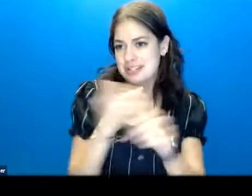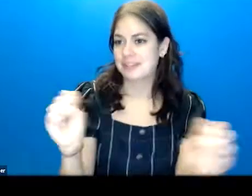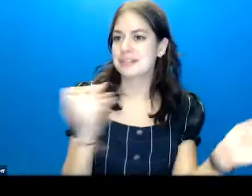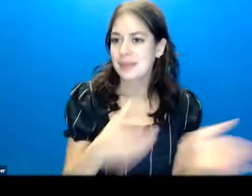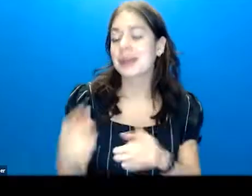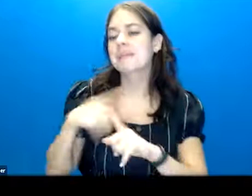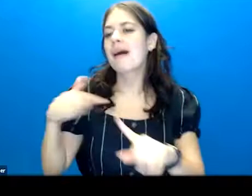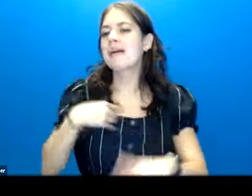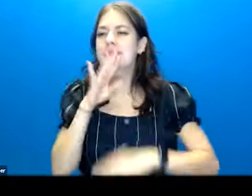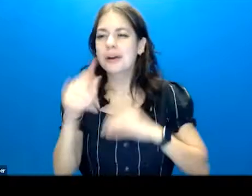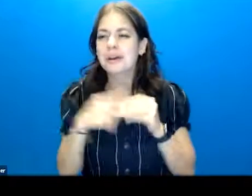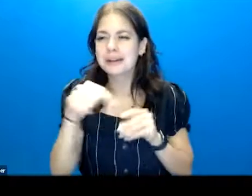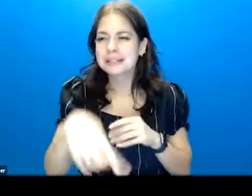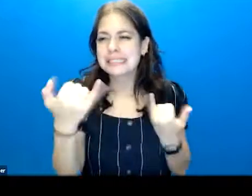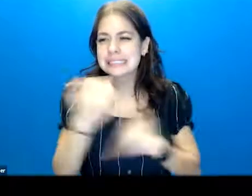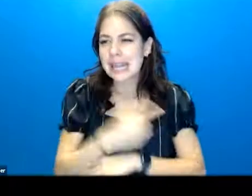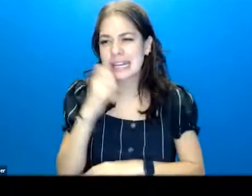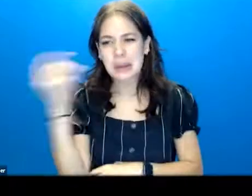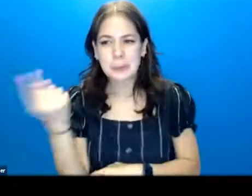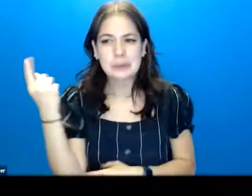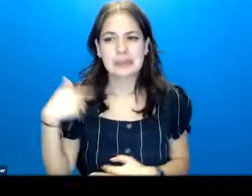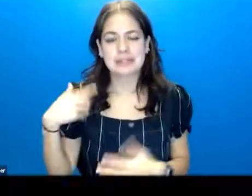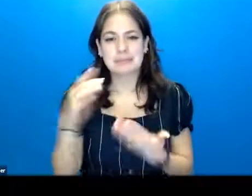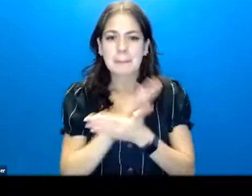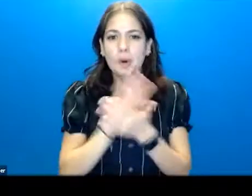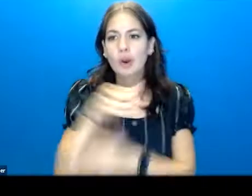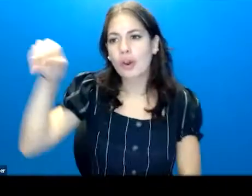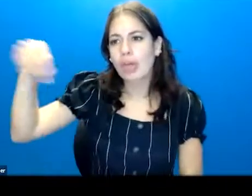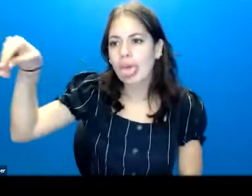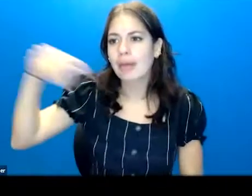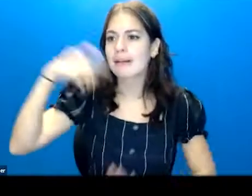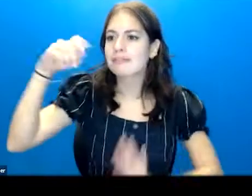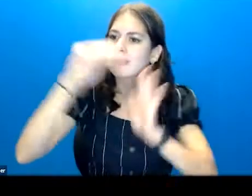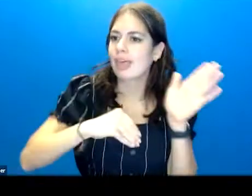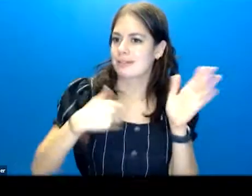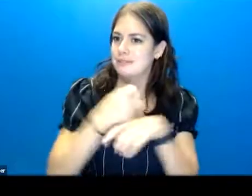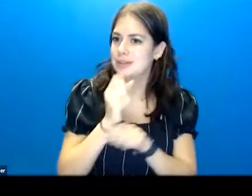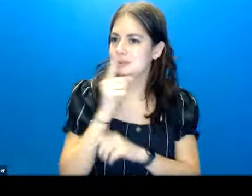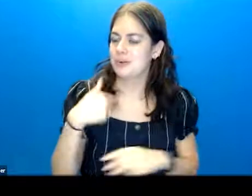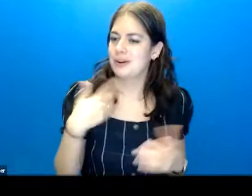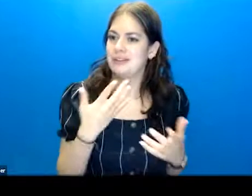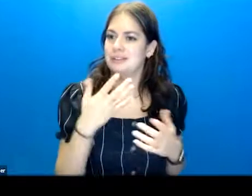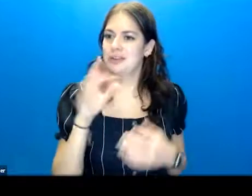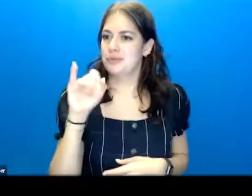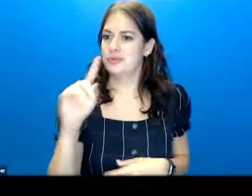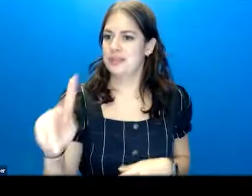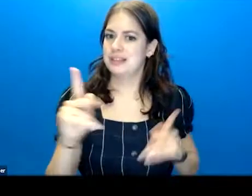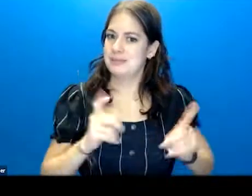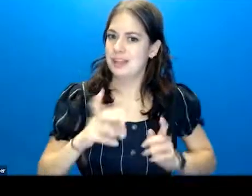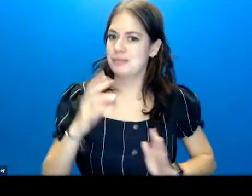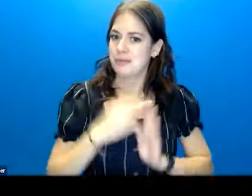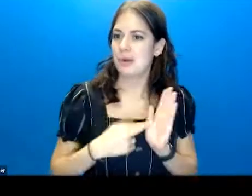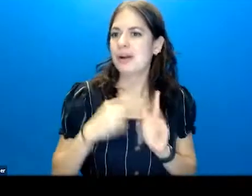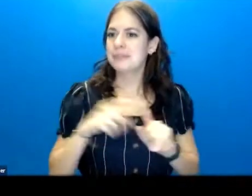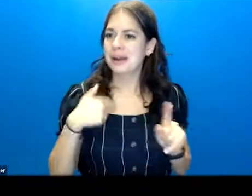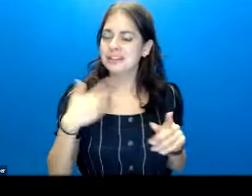But I'm going to talk about it today, not just as like a piece of paper that you have to fill out to make sure you've covered your risk management protocol. I'm going to talk